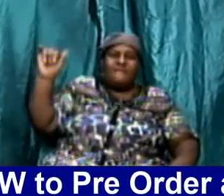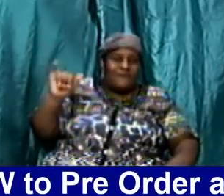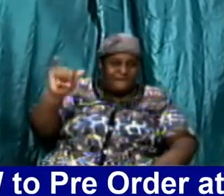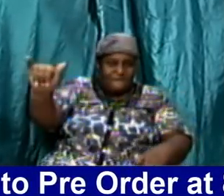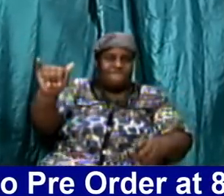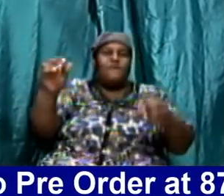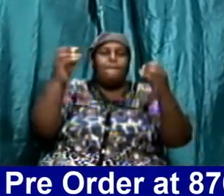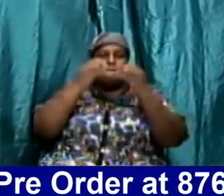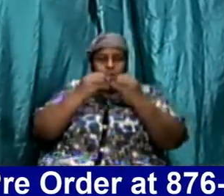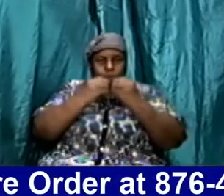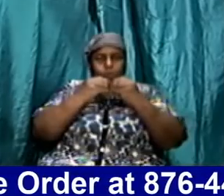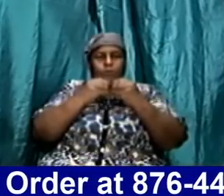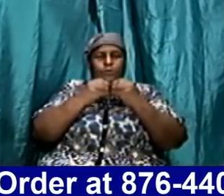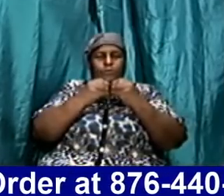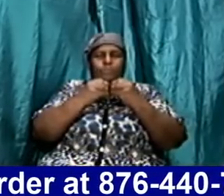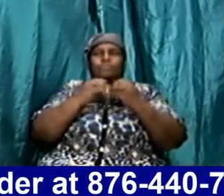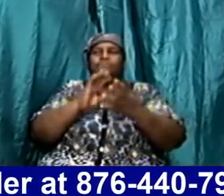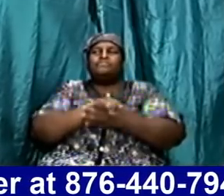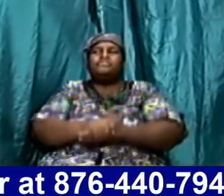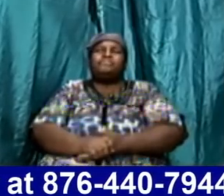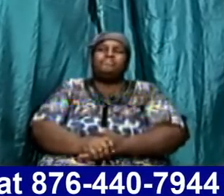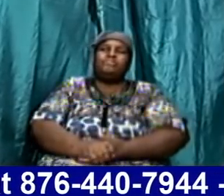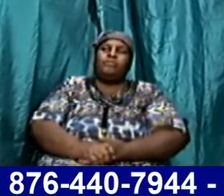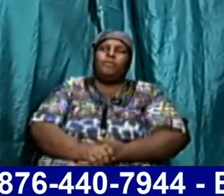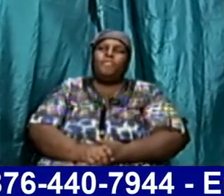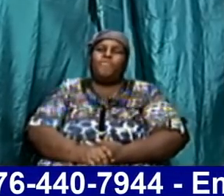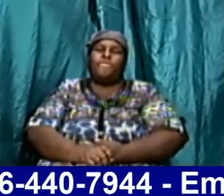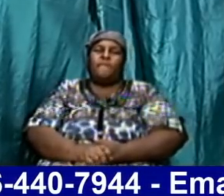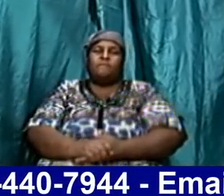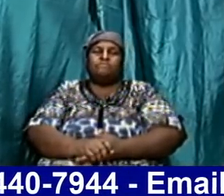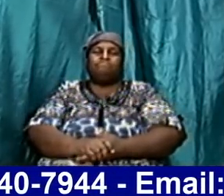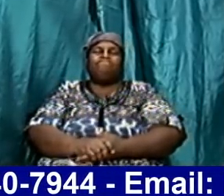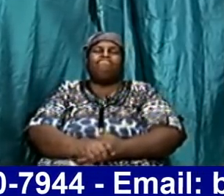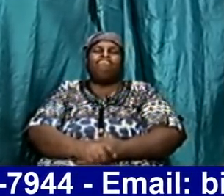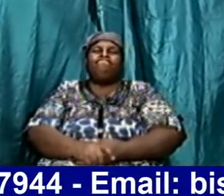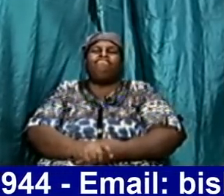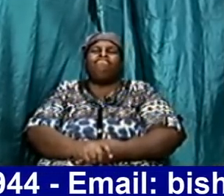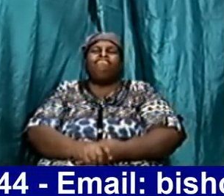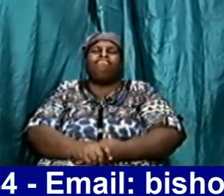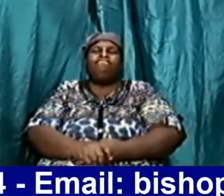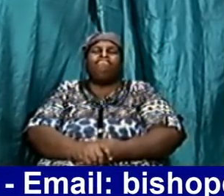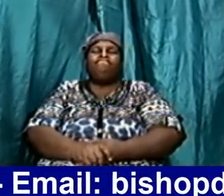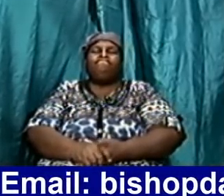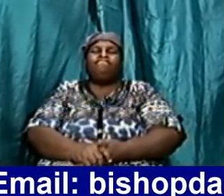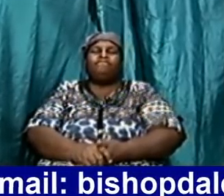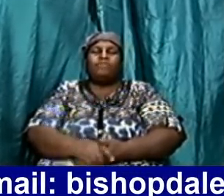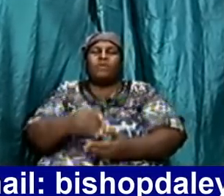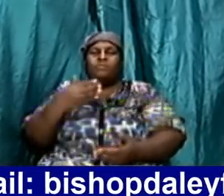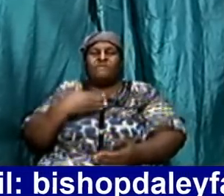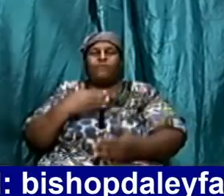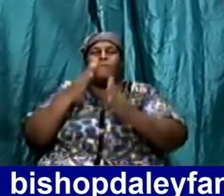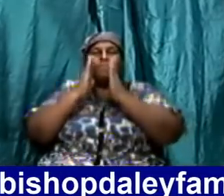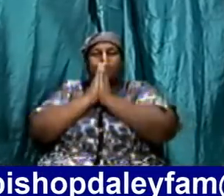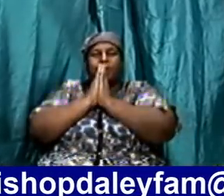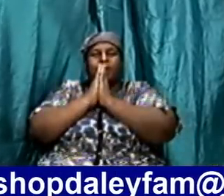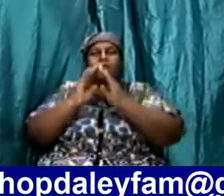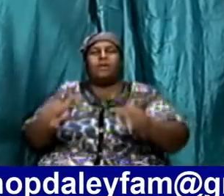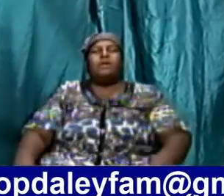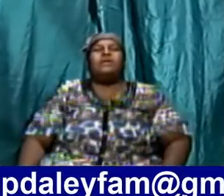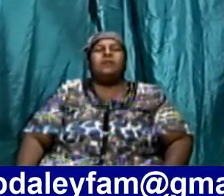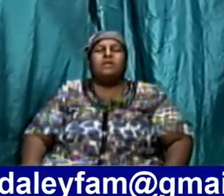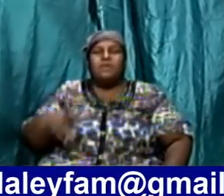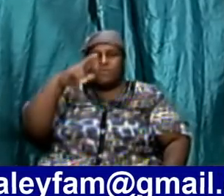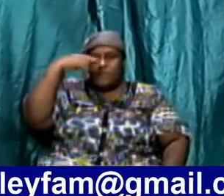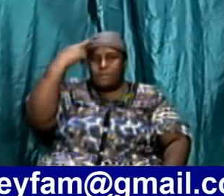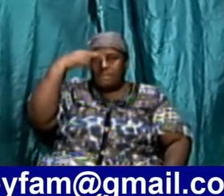bow my head bow your heads as I pray amen and before I pray I want to remind